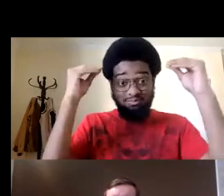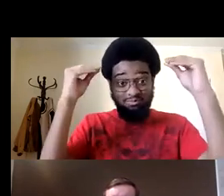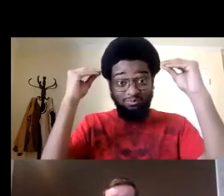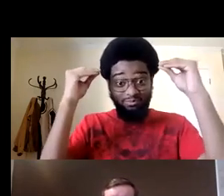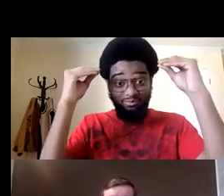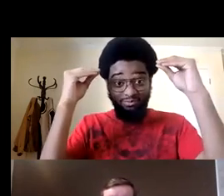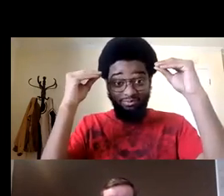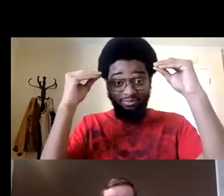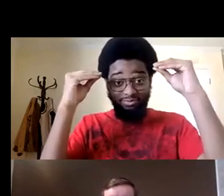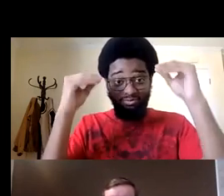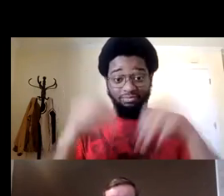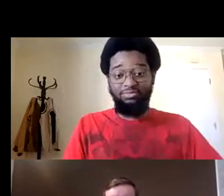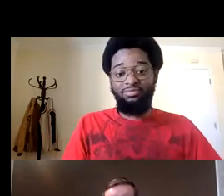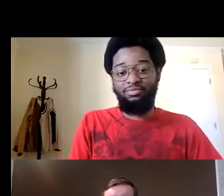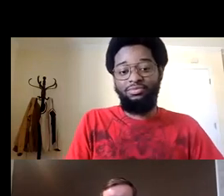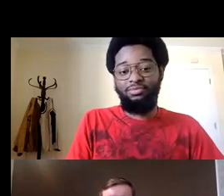do you like teaching